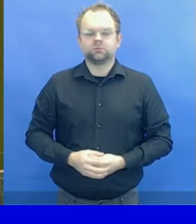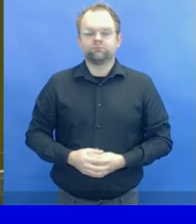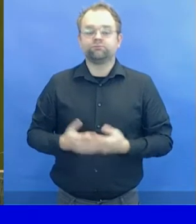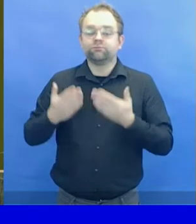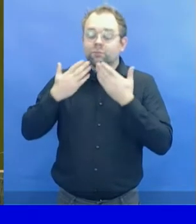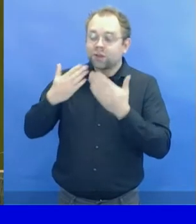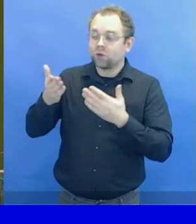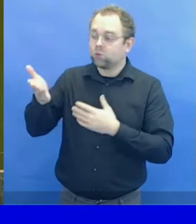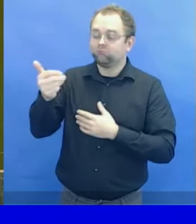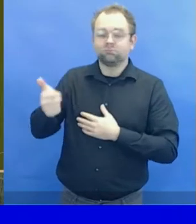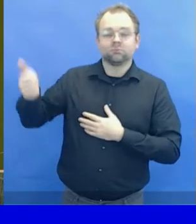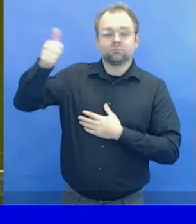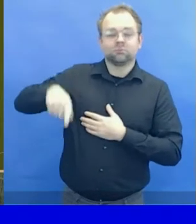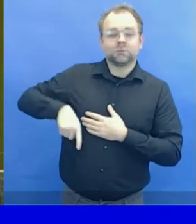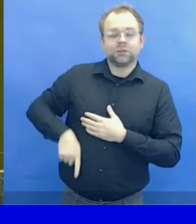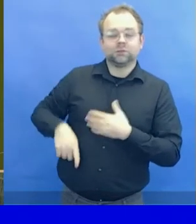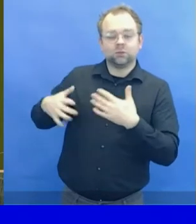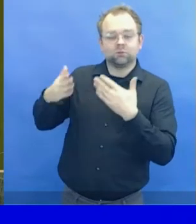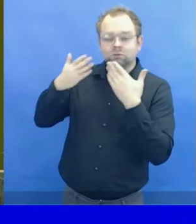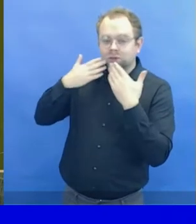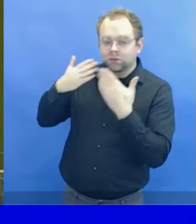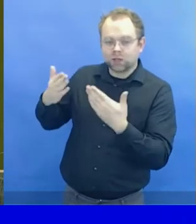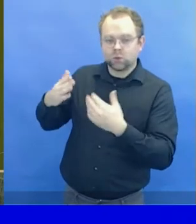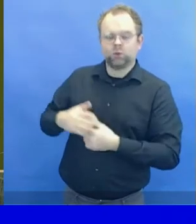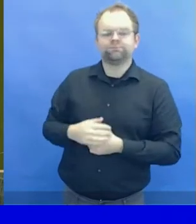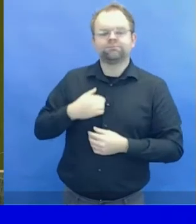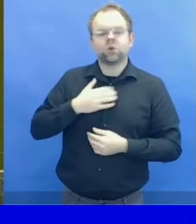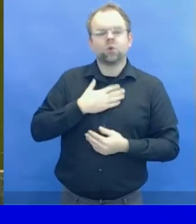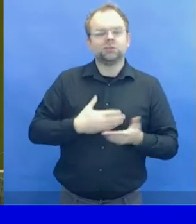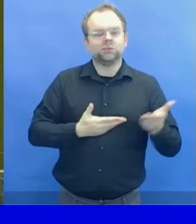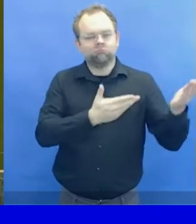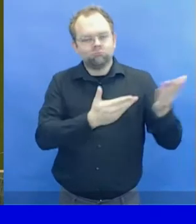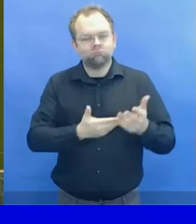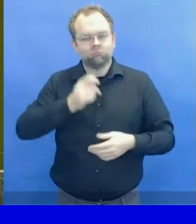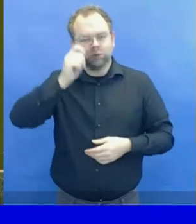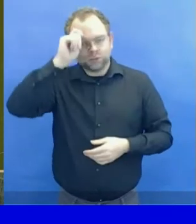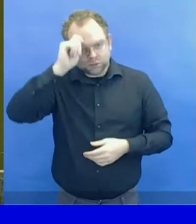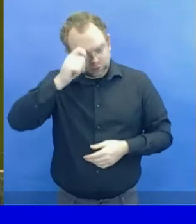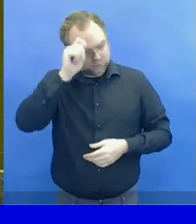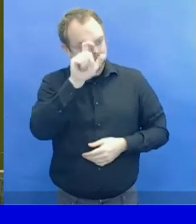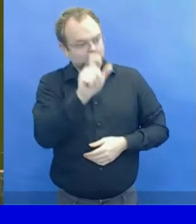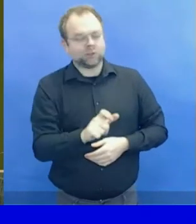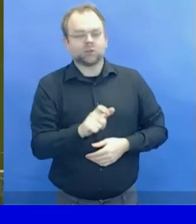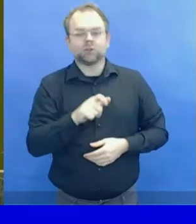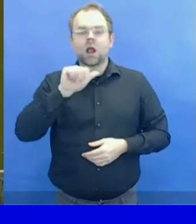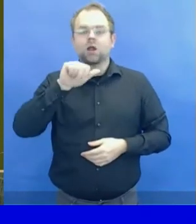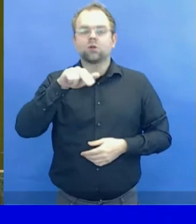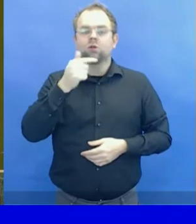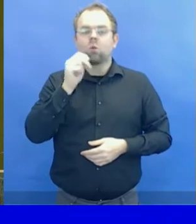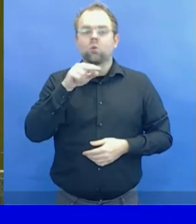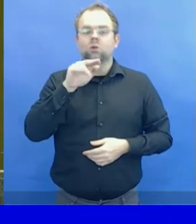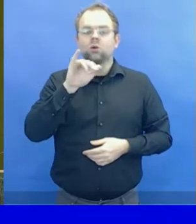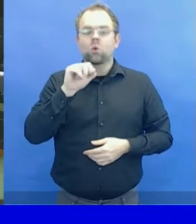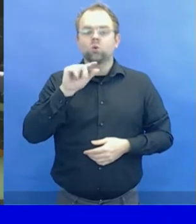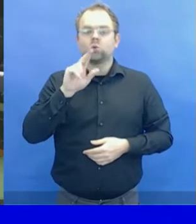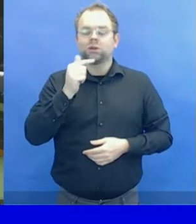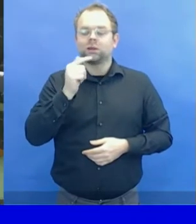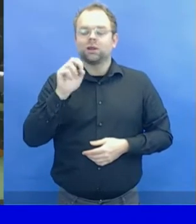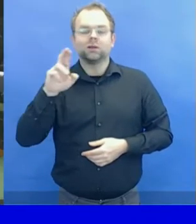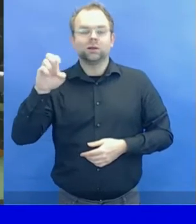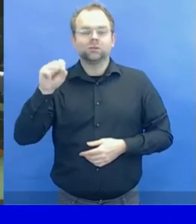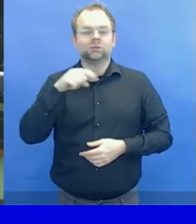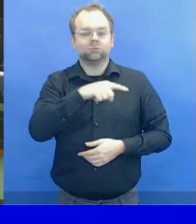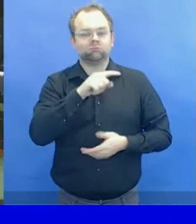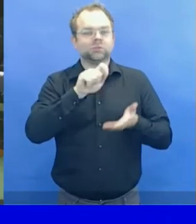Mr. Antonio Guterres, Secretary General of the United Nations, to deliver a statement. I ask